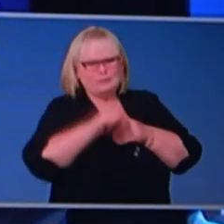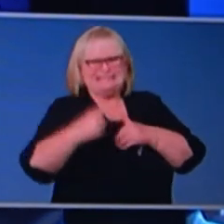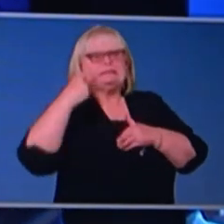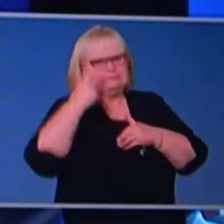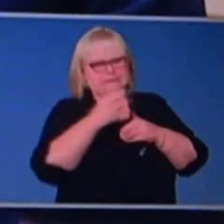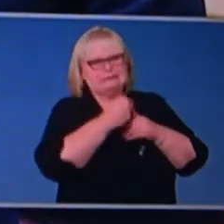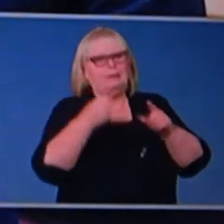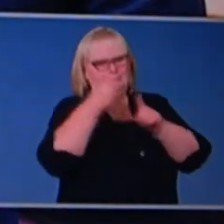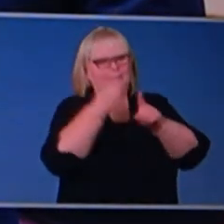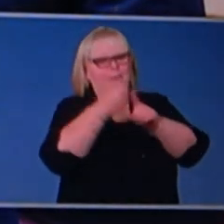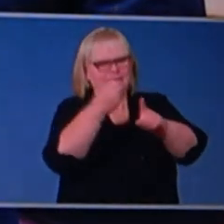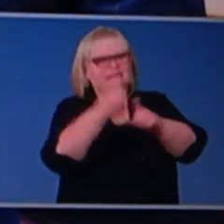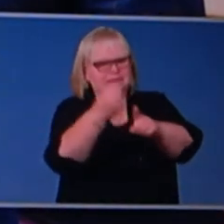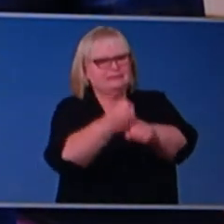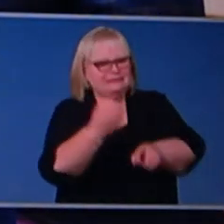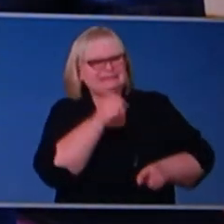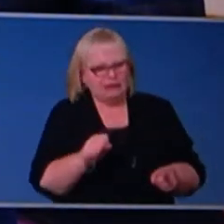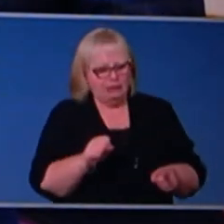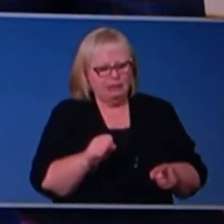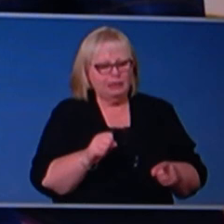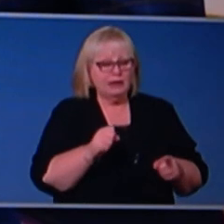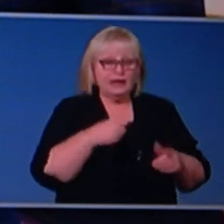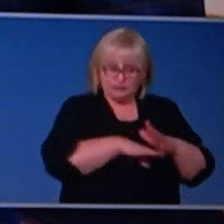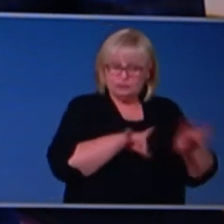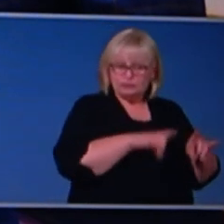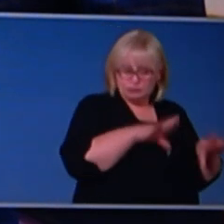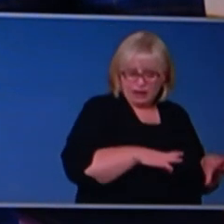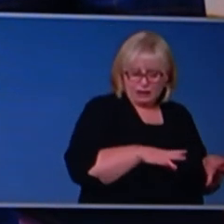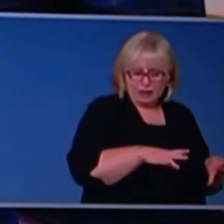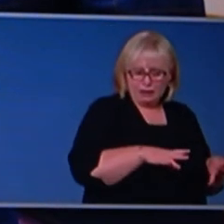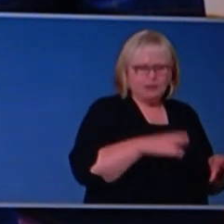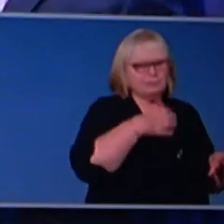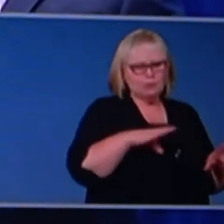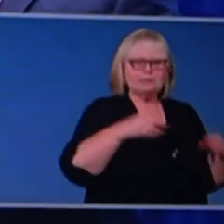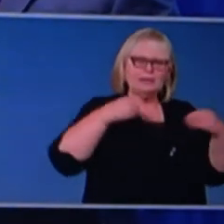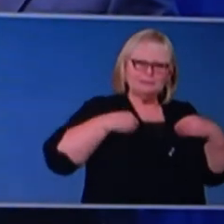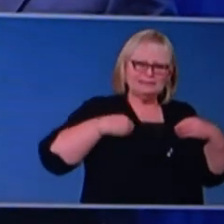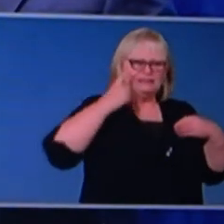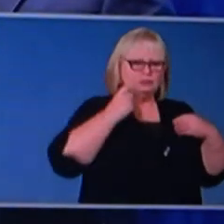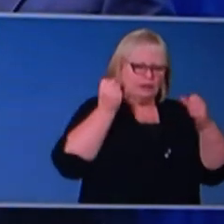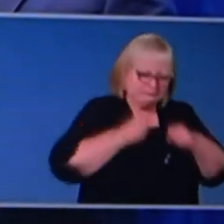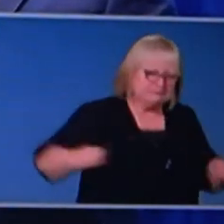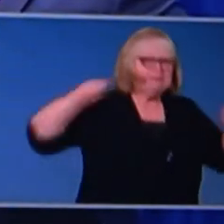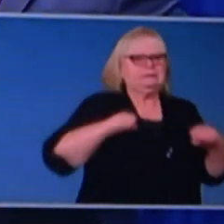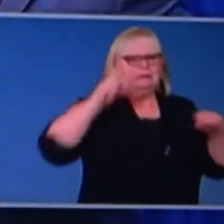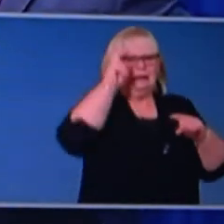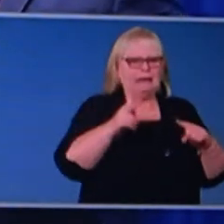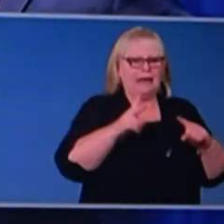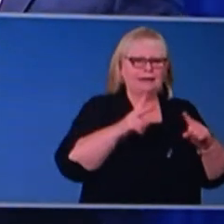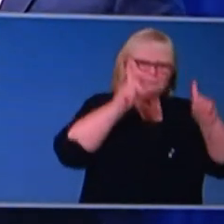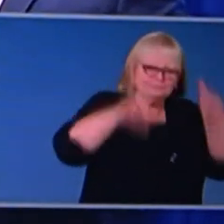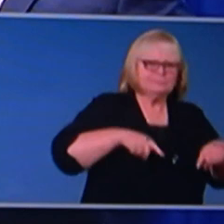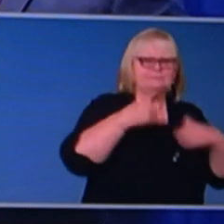COVID-19. Those will happen both within Australia, as businesses seek to get back up on their feet and